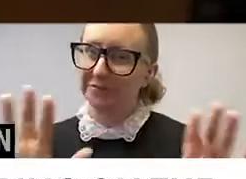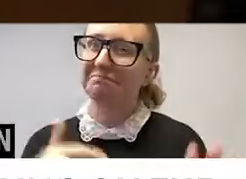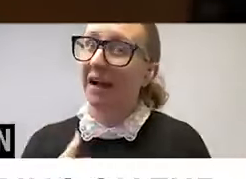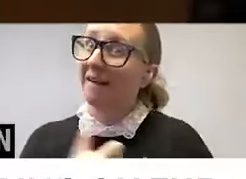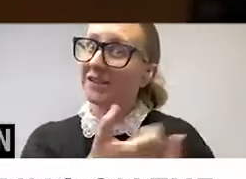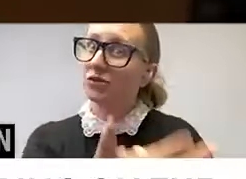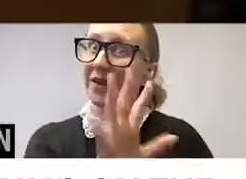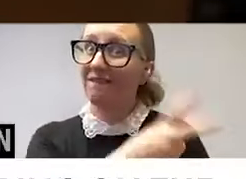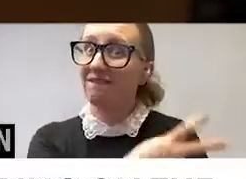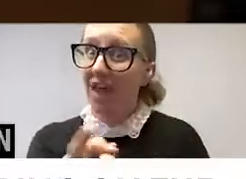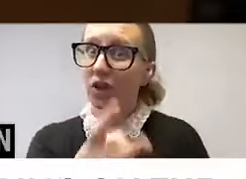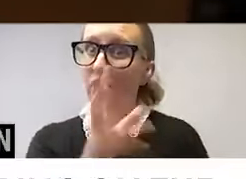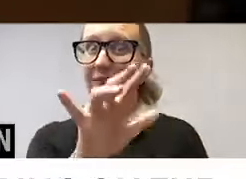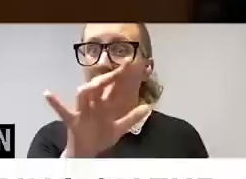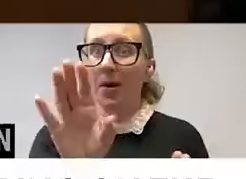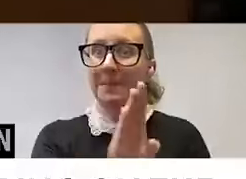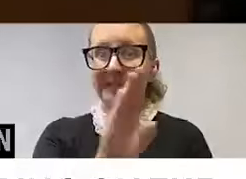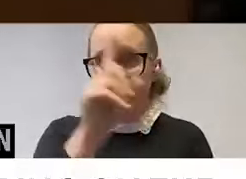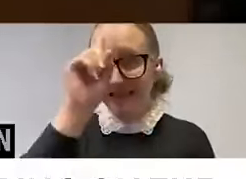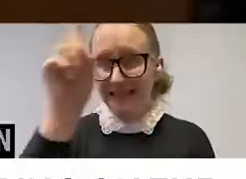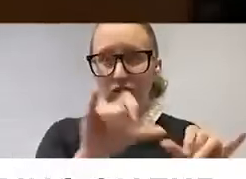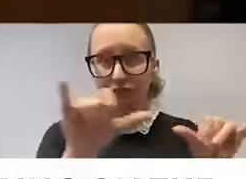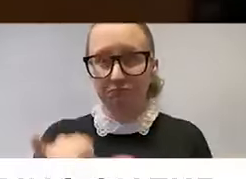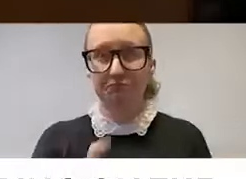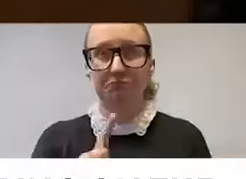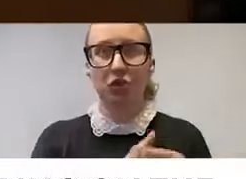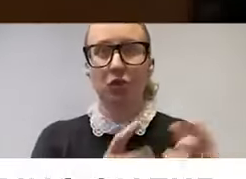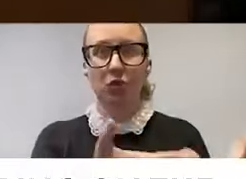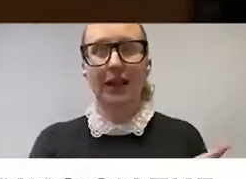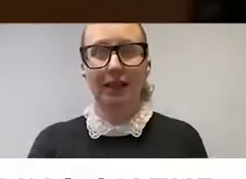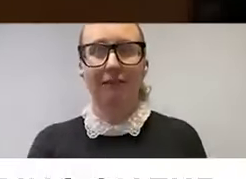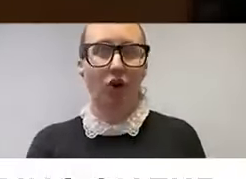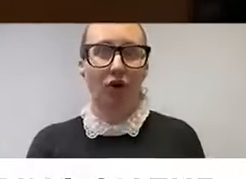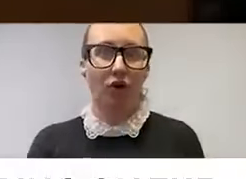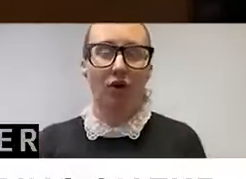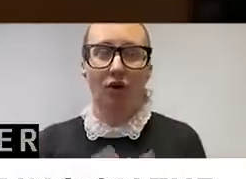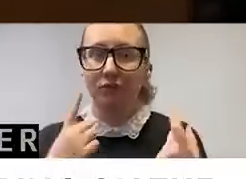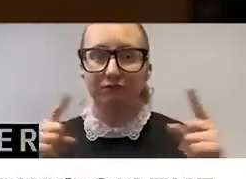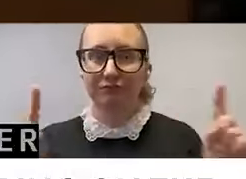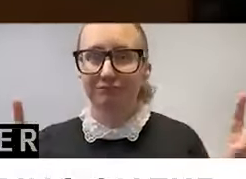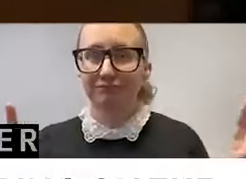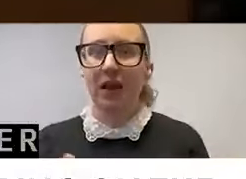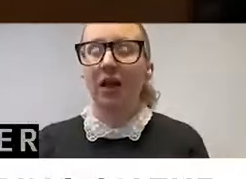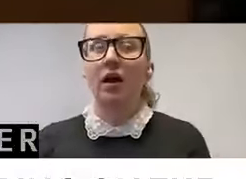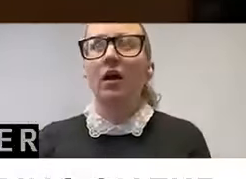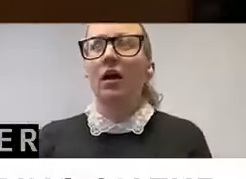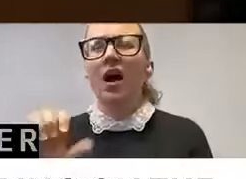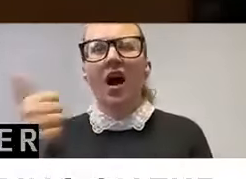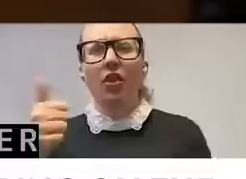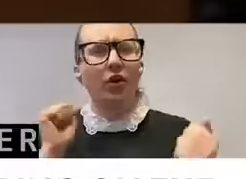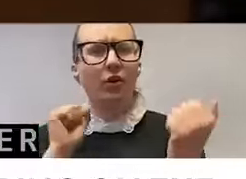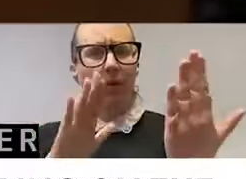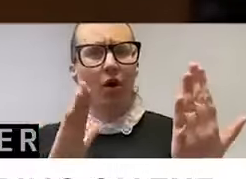business intelligence to deliver as promised. There are other approaches, one of which we are using